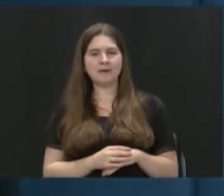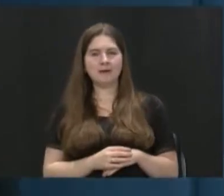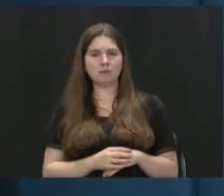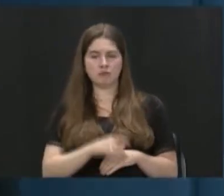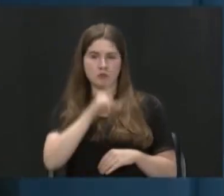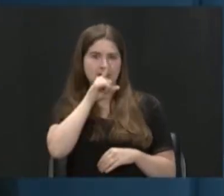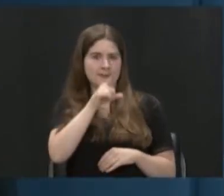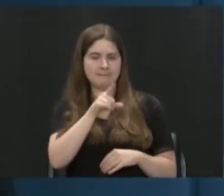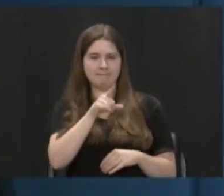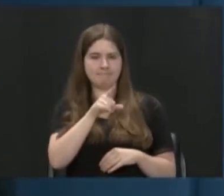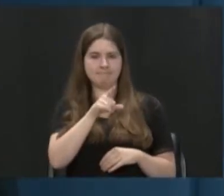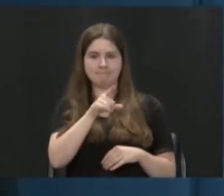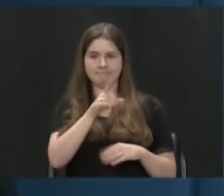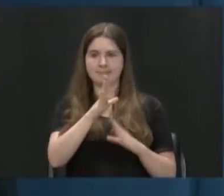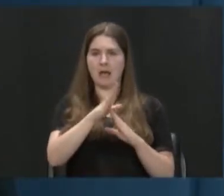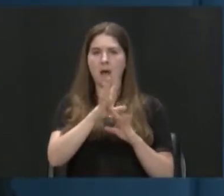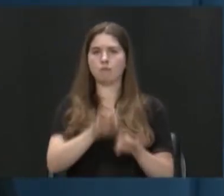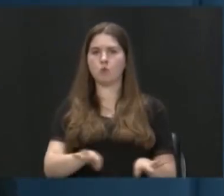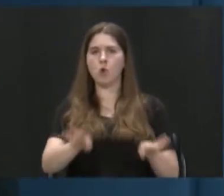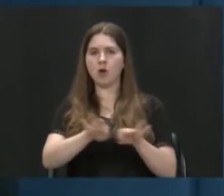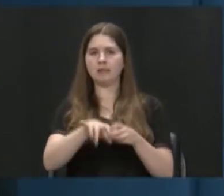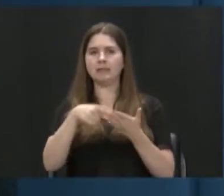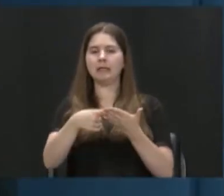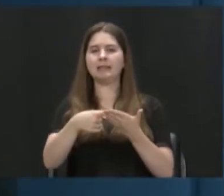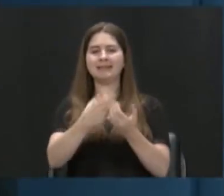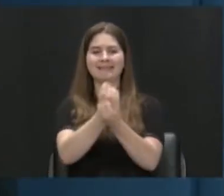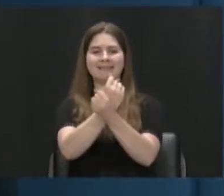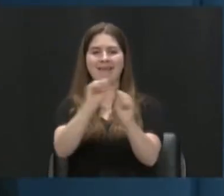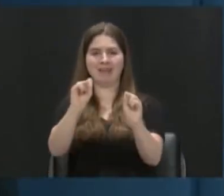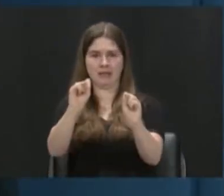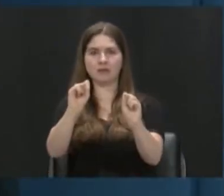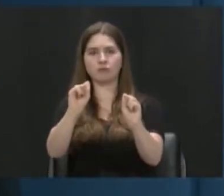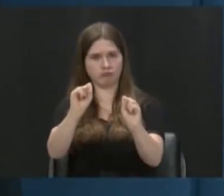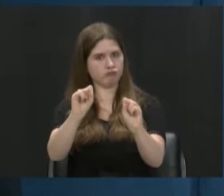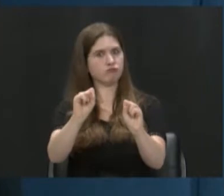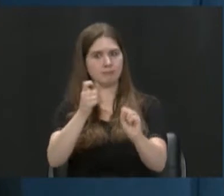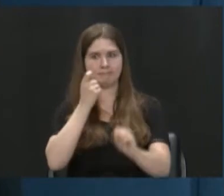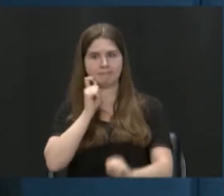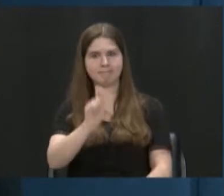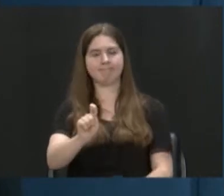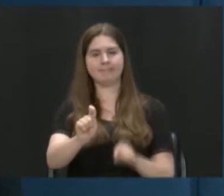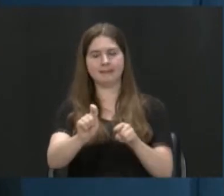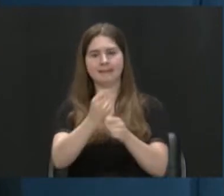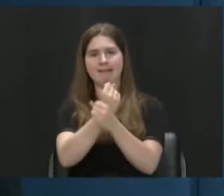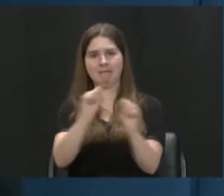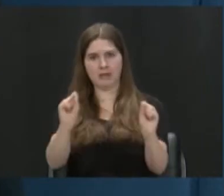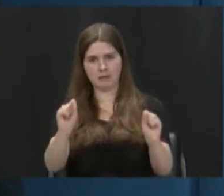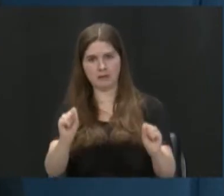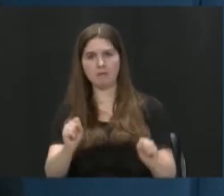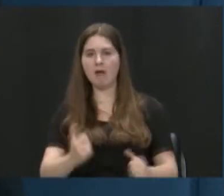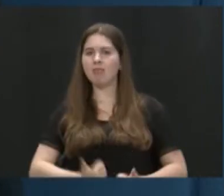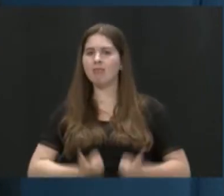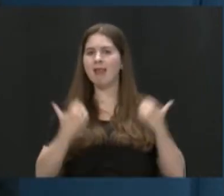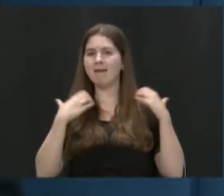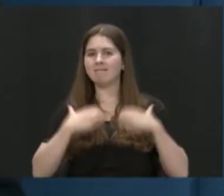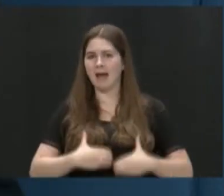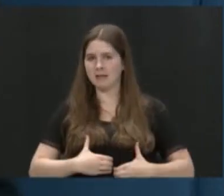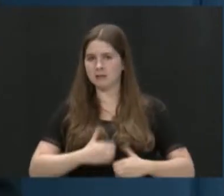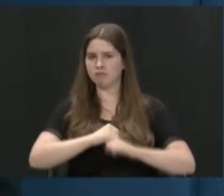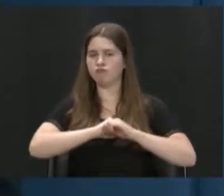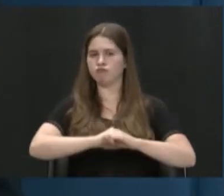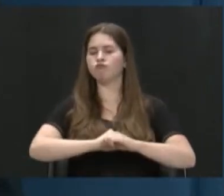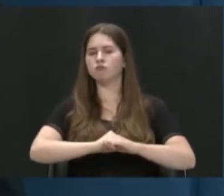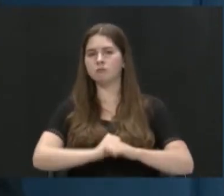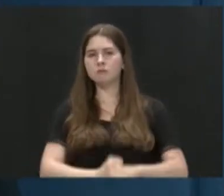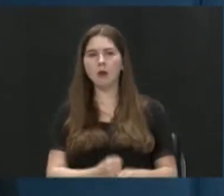important to talk about being safe on the water. Absolutely. Period. And life vests, right? And so there have